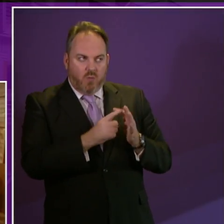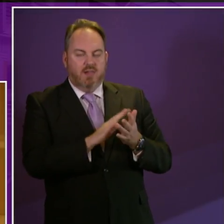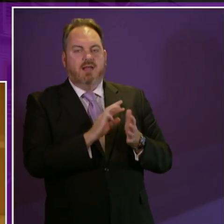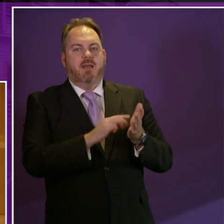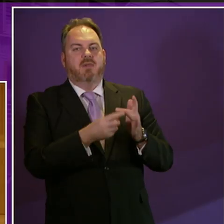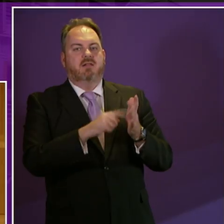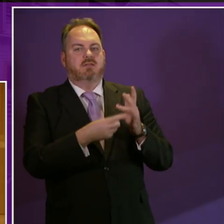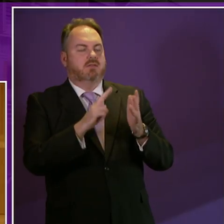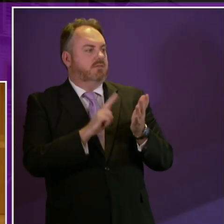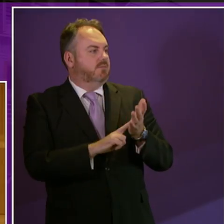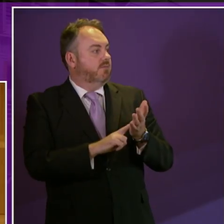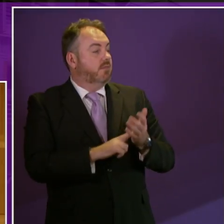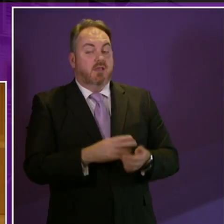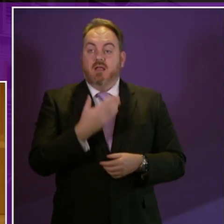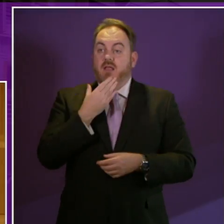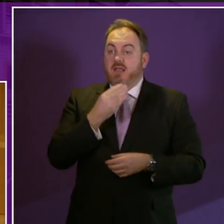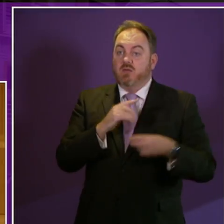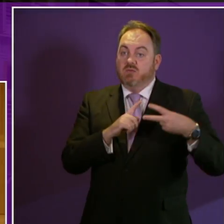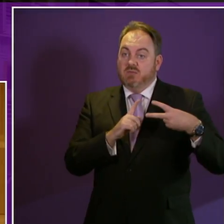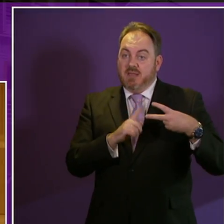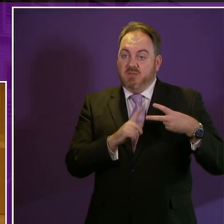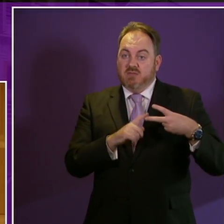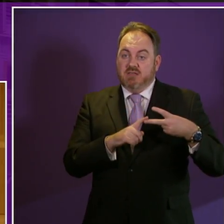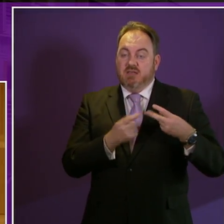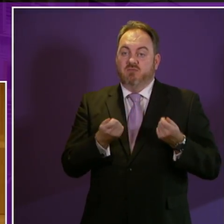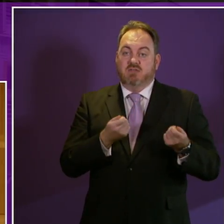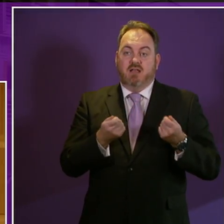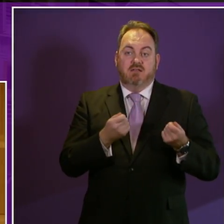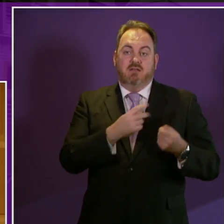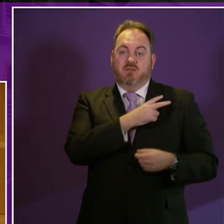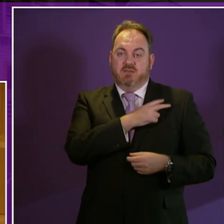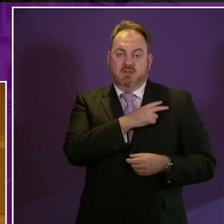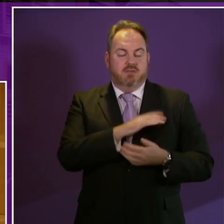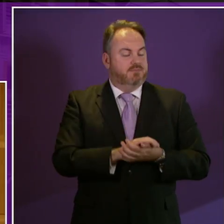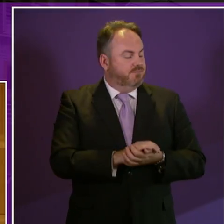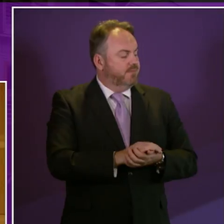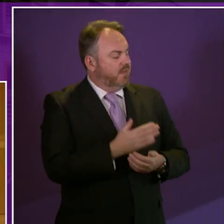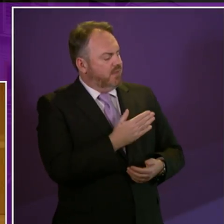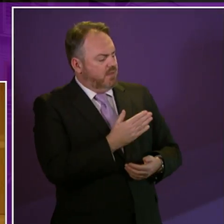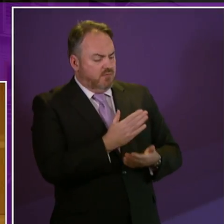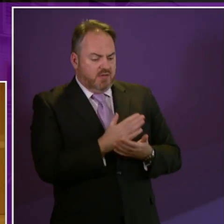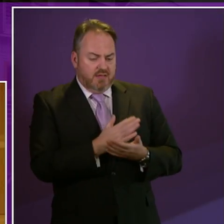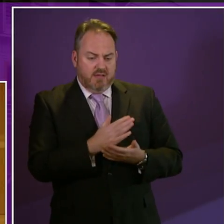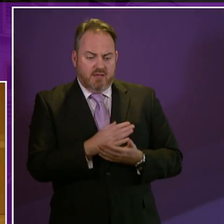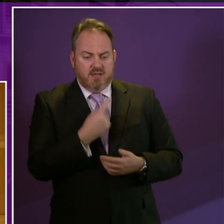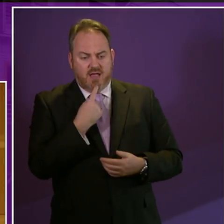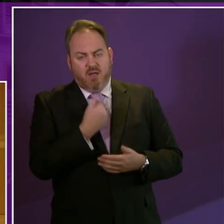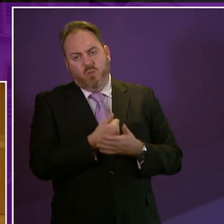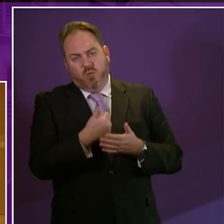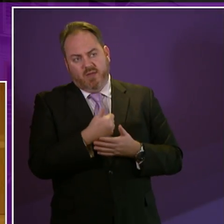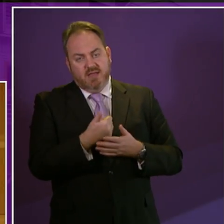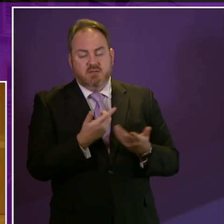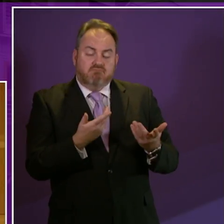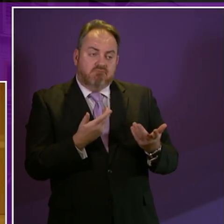you Deputy Presiding Officer whilst I take many opportunities to offer this Scottish Government robust criticism